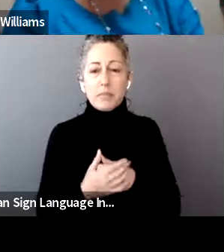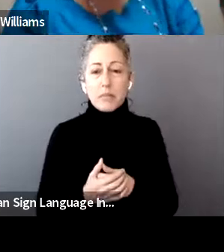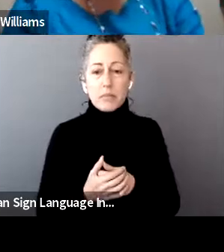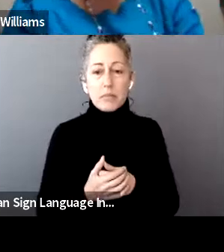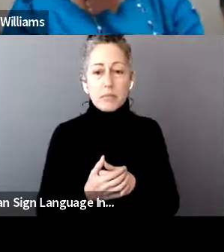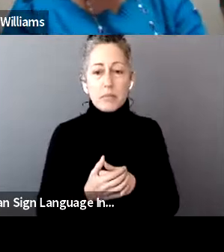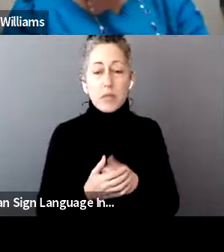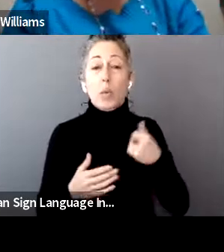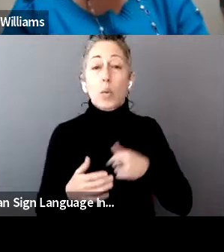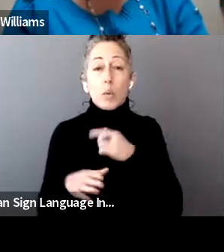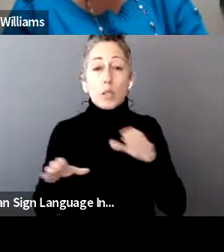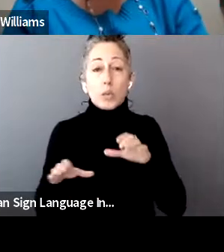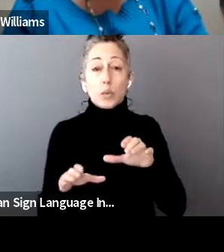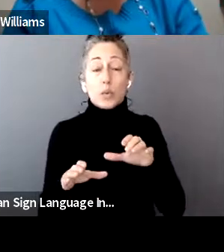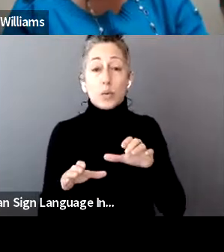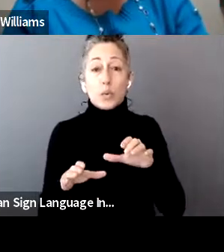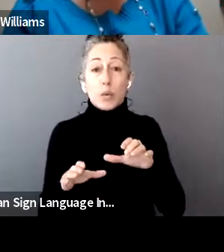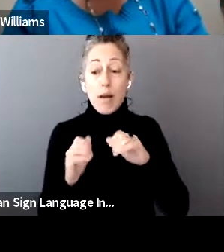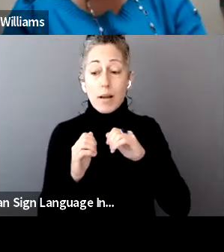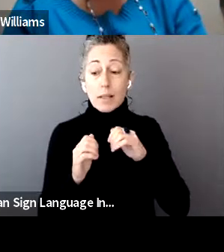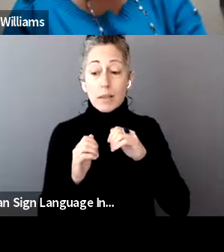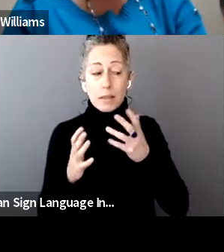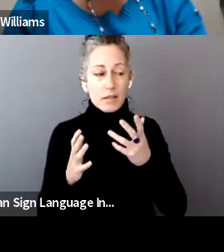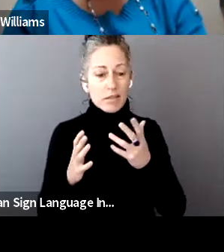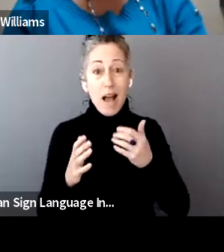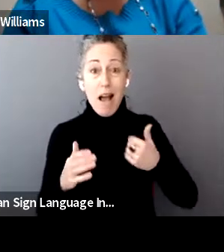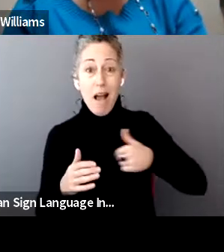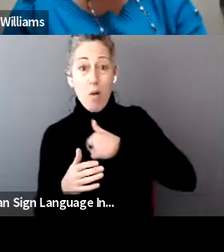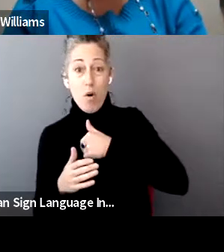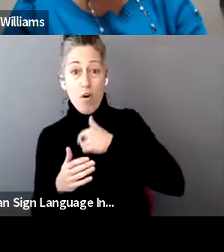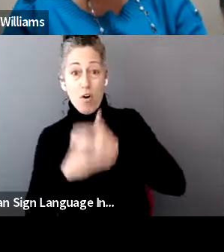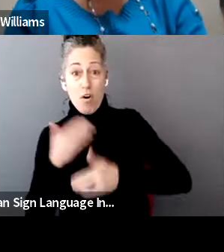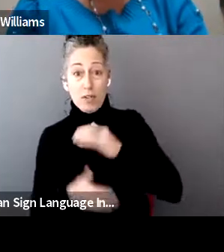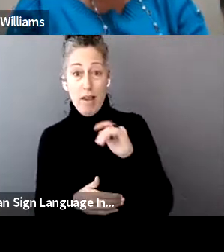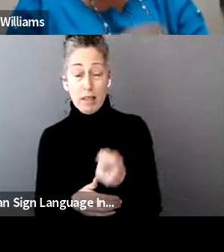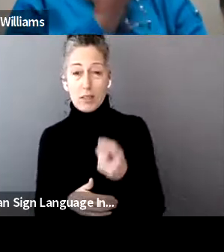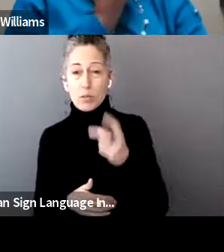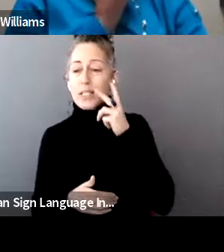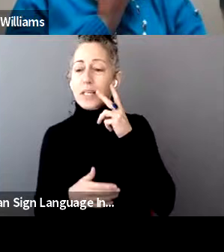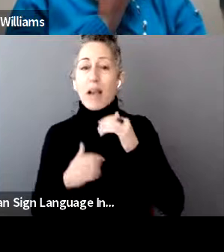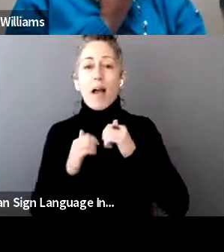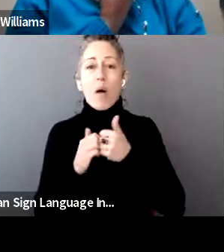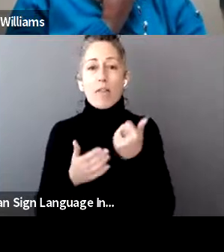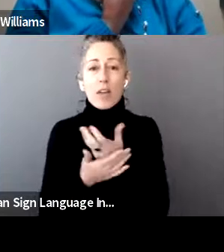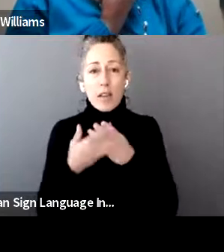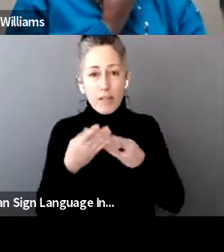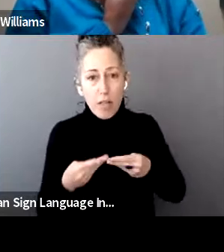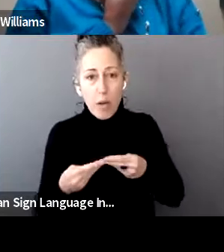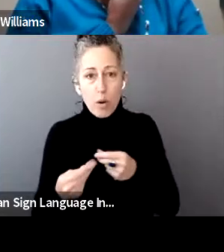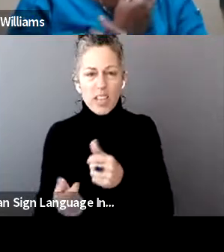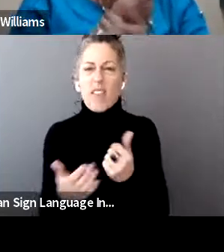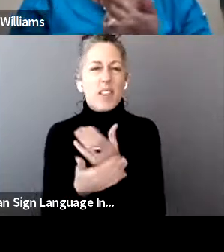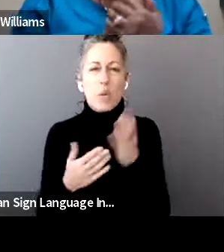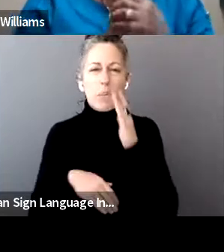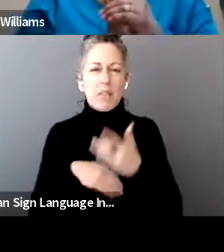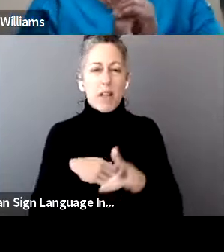will do ours to see how ours are going to flow and that all that information will be available on our website. The only change that